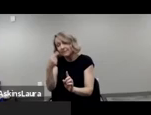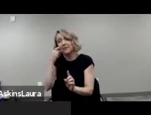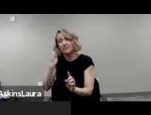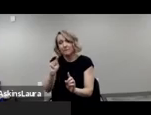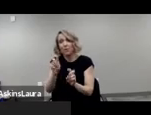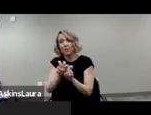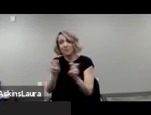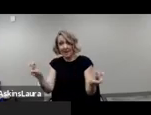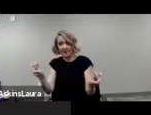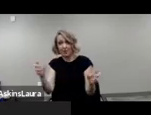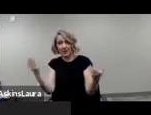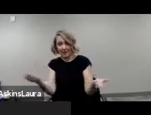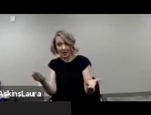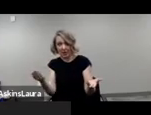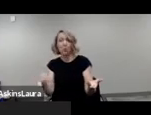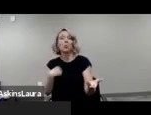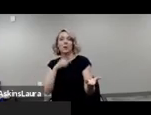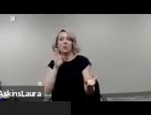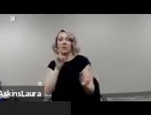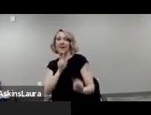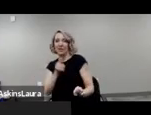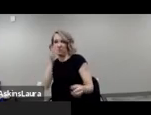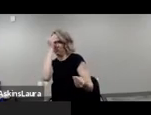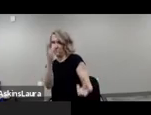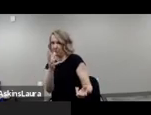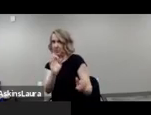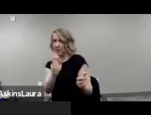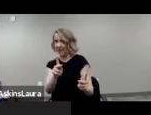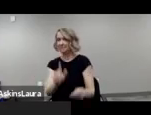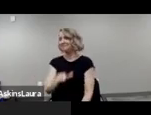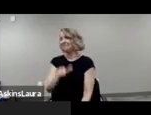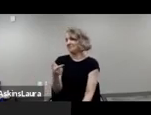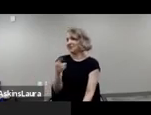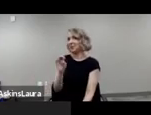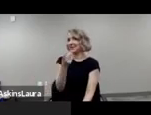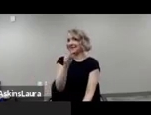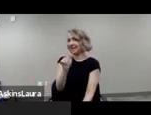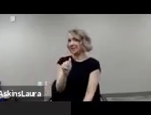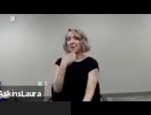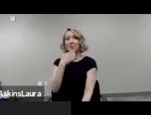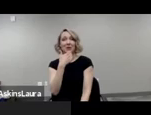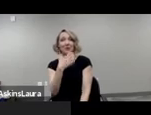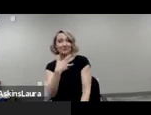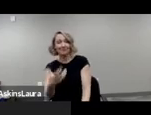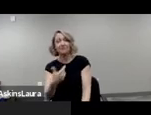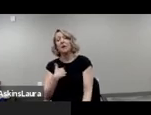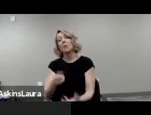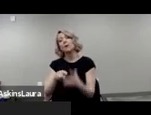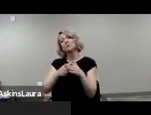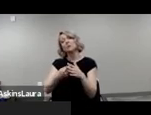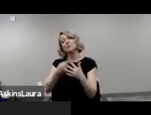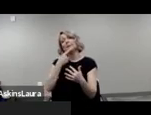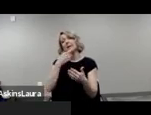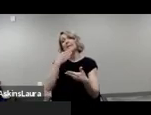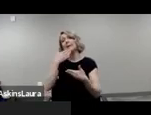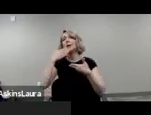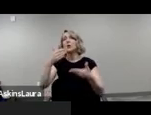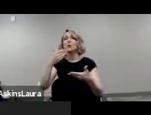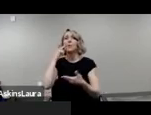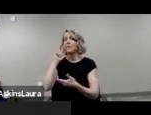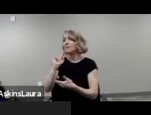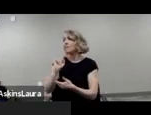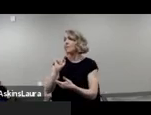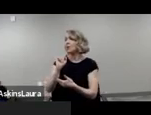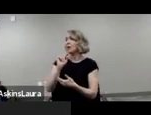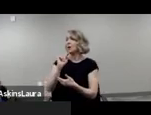the panelists because we have them here today. With that, Christina. Wonderful. Thank you, Sewing. Um, I just want to start by first saying thank you to